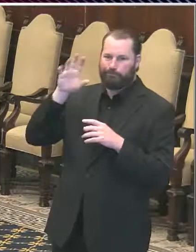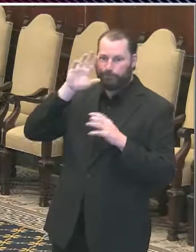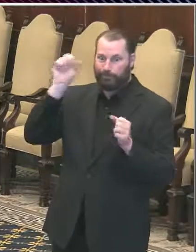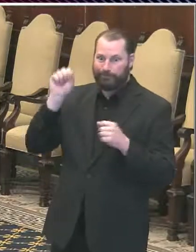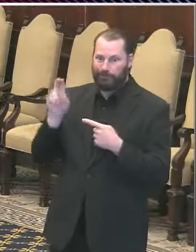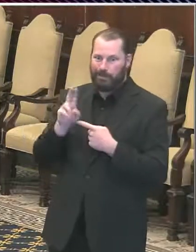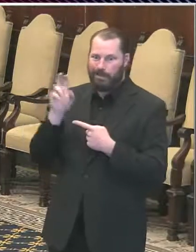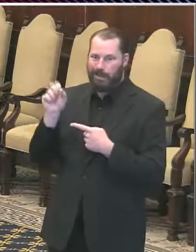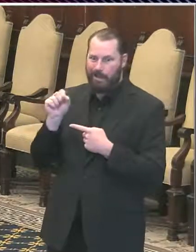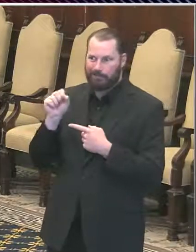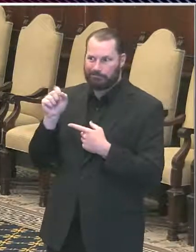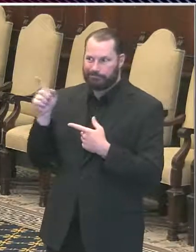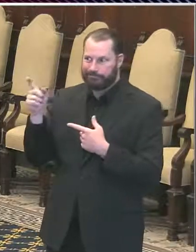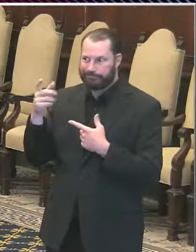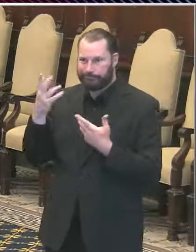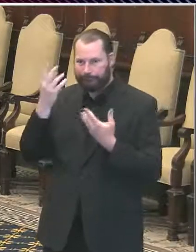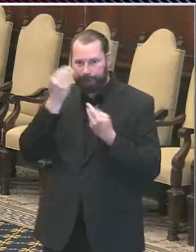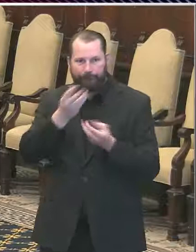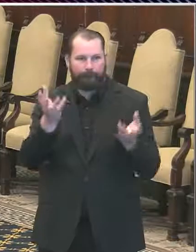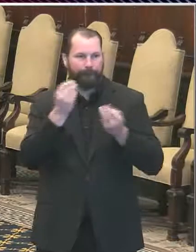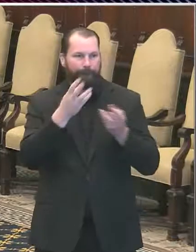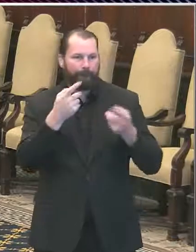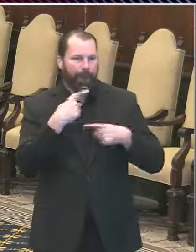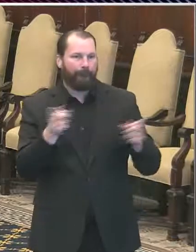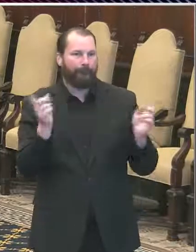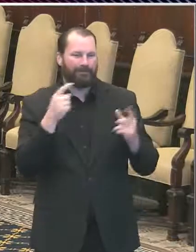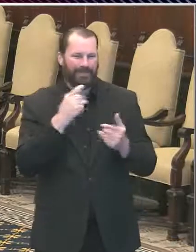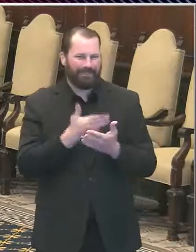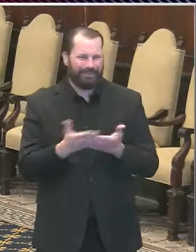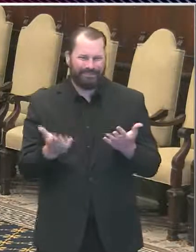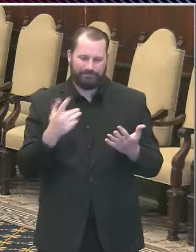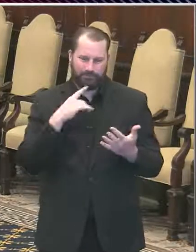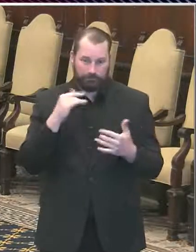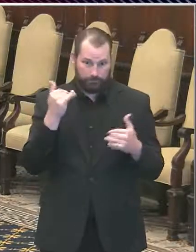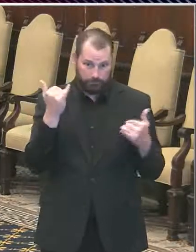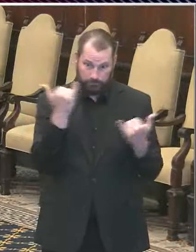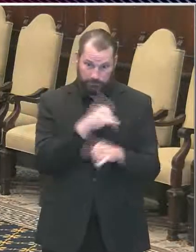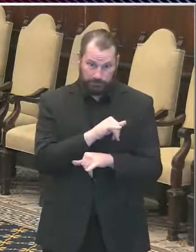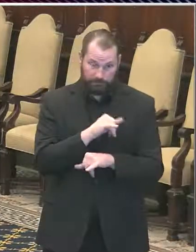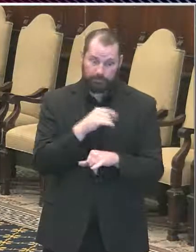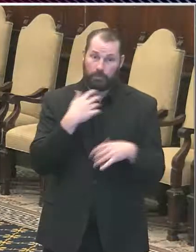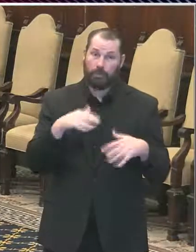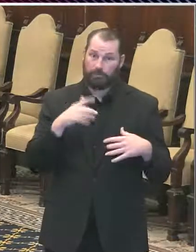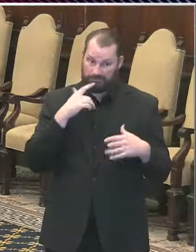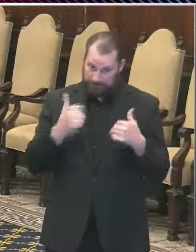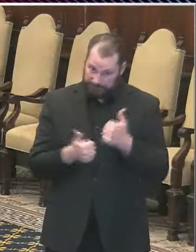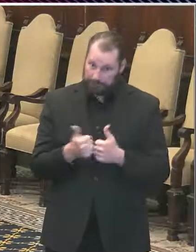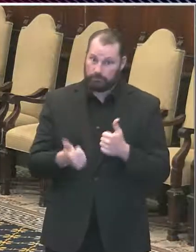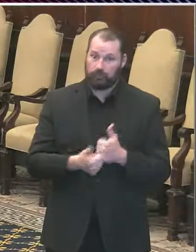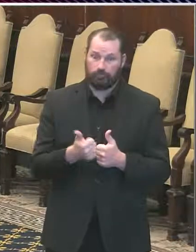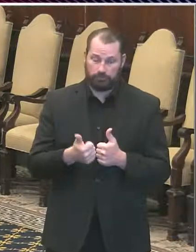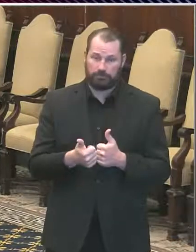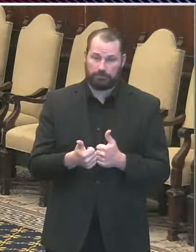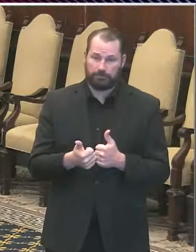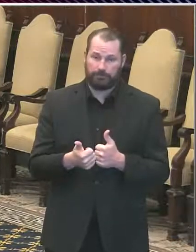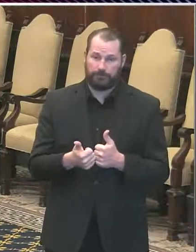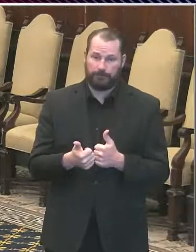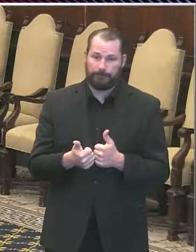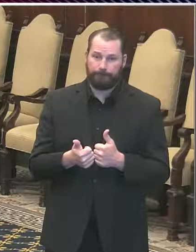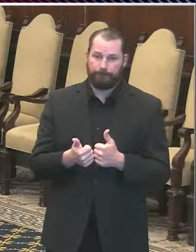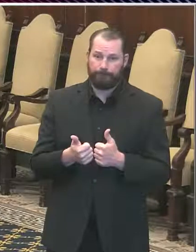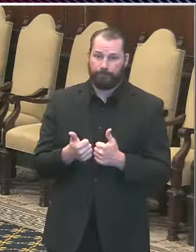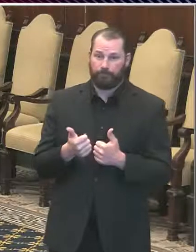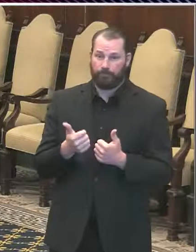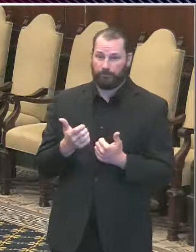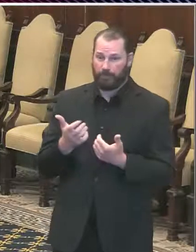So it's given people, it's emboldened people to, it's somehow that if you don't wear a mask and you don't socially distance, you're somehow kind of a tough